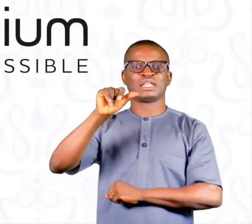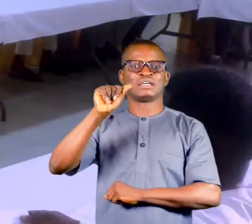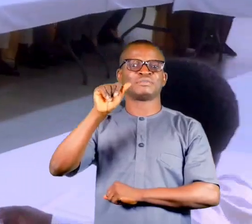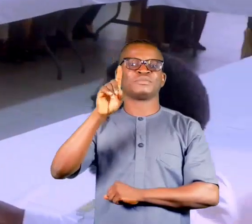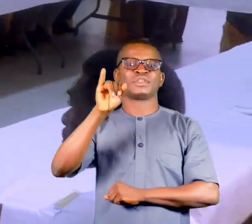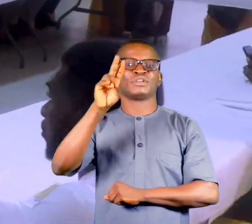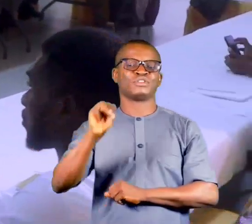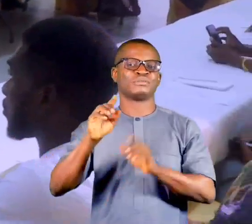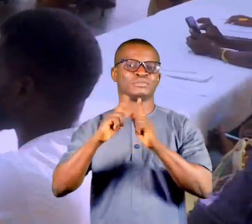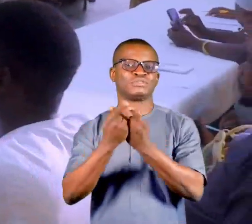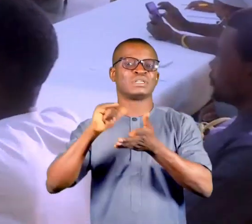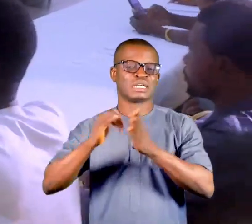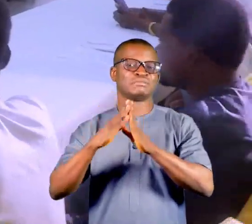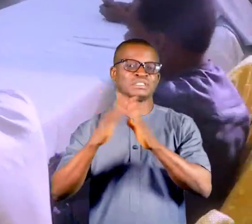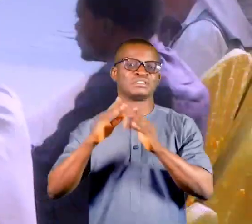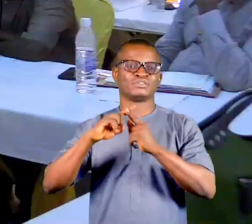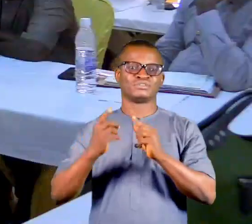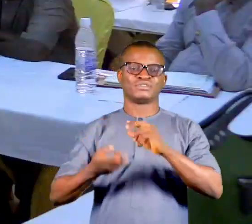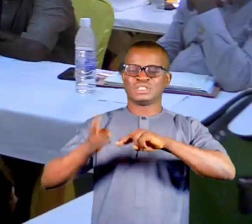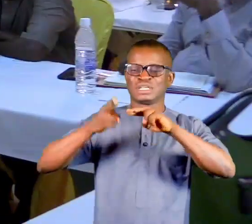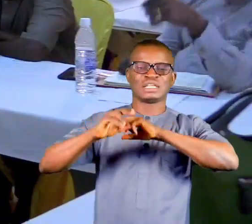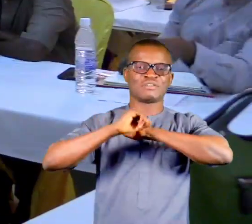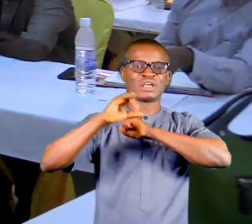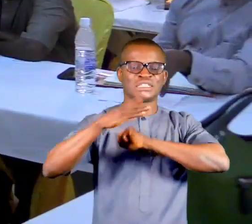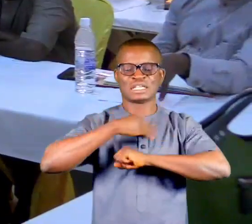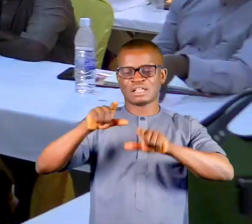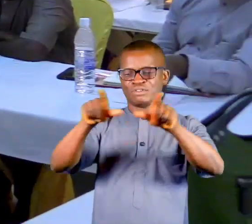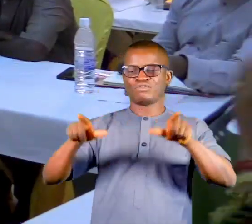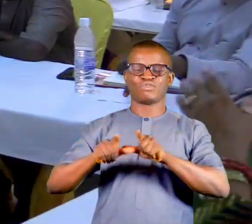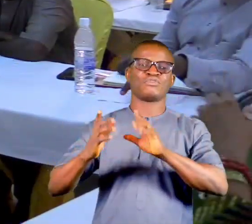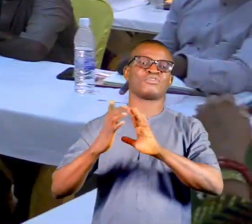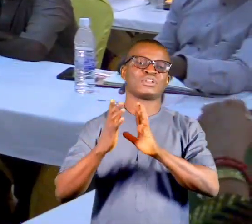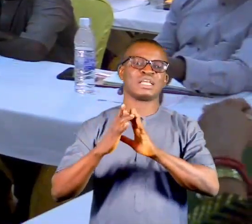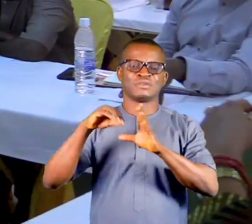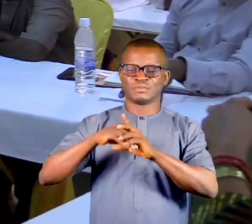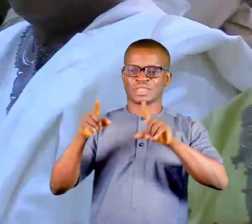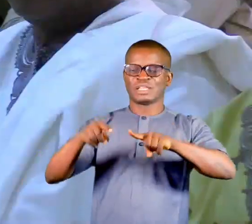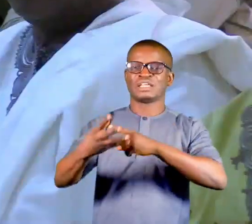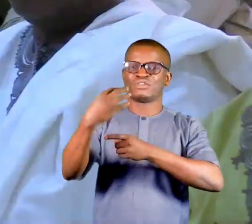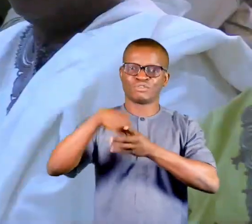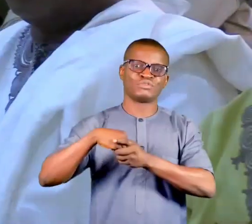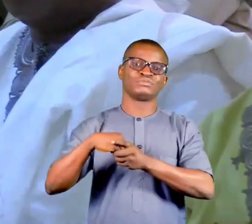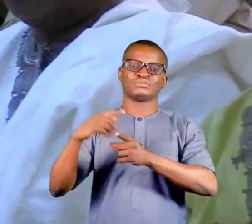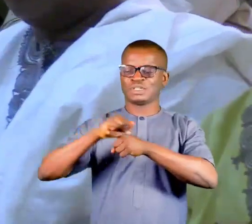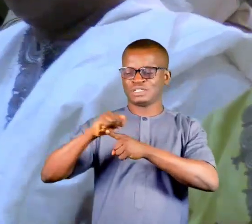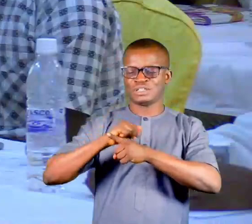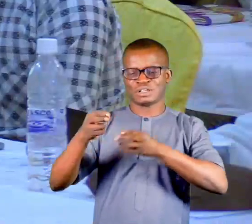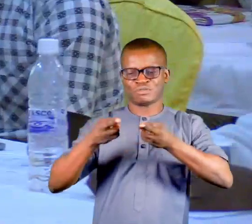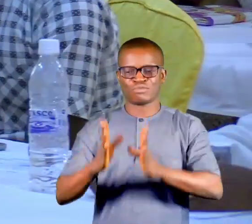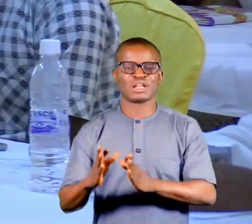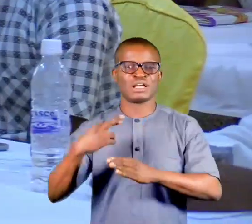Group. The meeting, which is aimed at strengthening civic advocacy and local engagement, had in attendance traditional rulers,